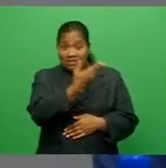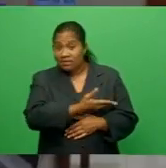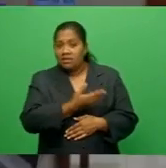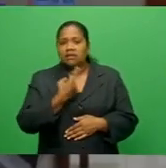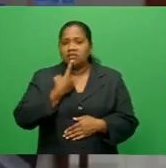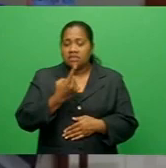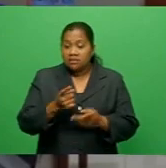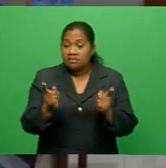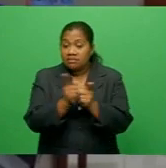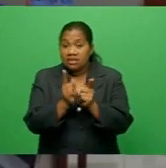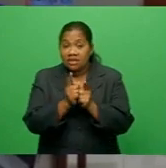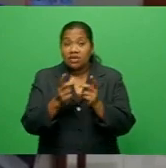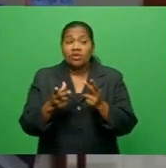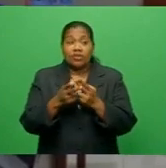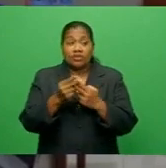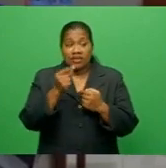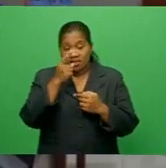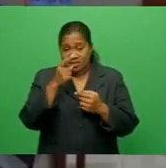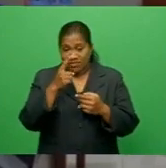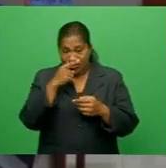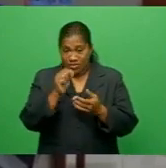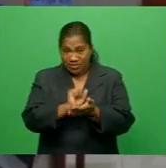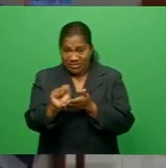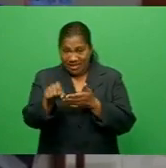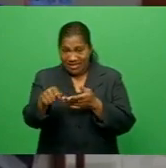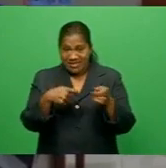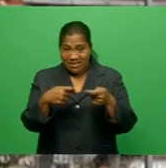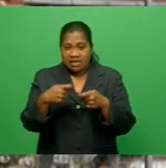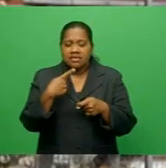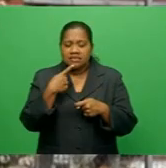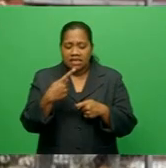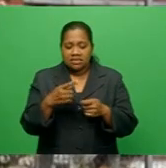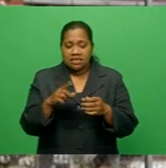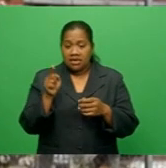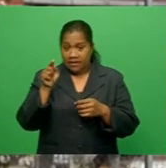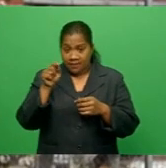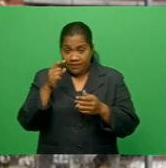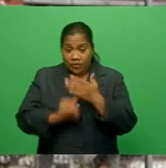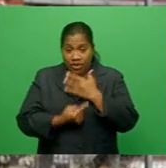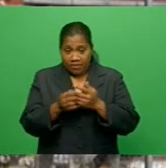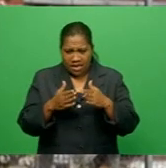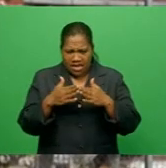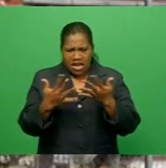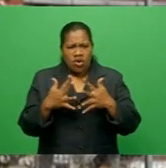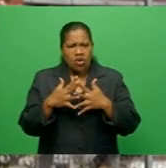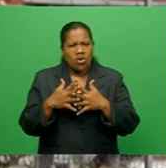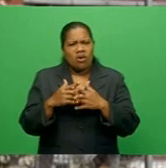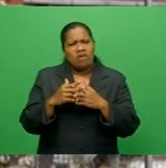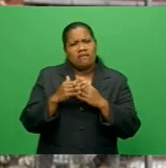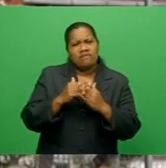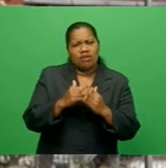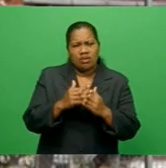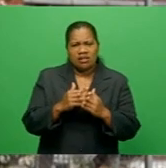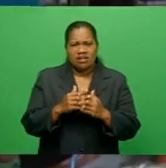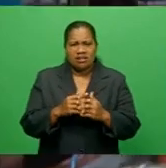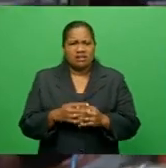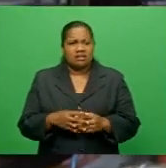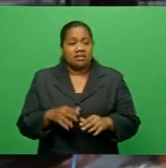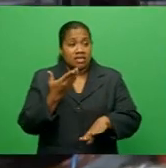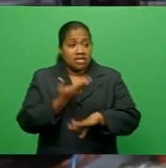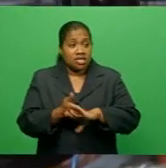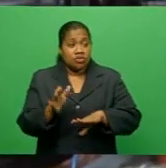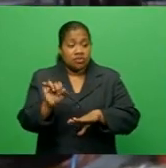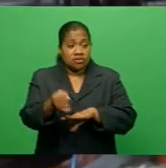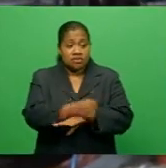with vendors this week that the existing fish market is temporary and is now congested. The new seafood center, she adds,